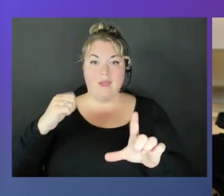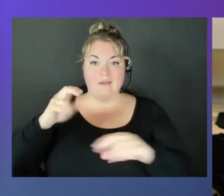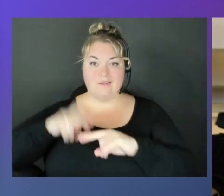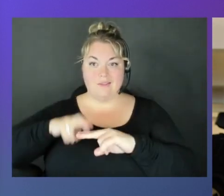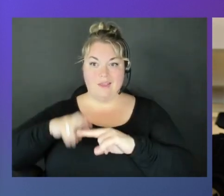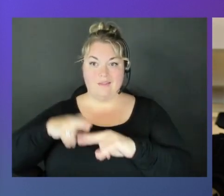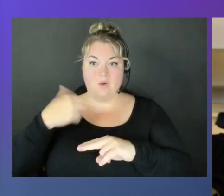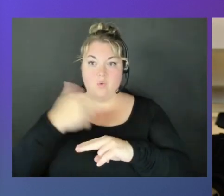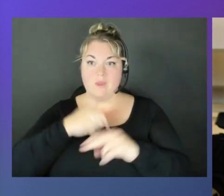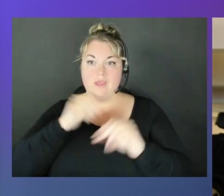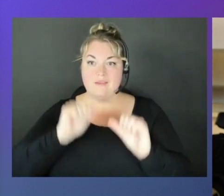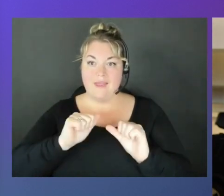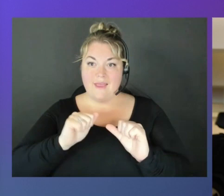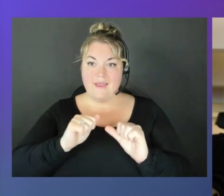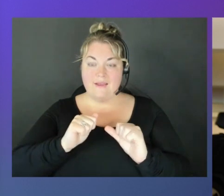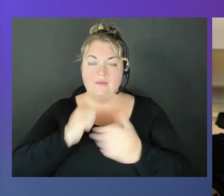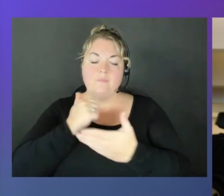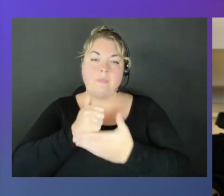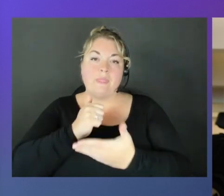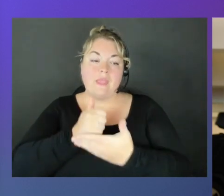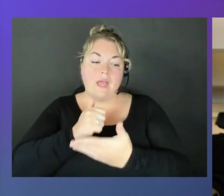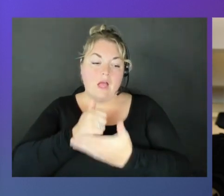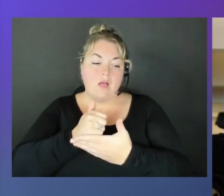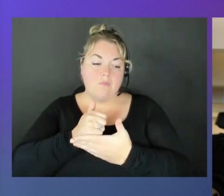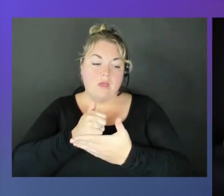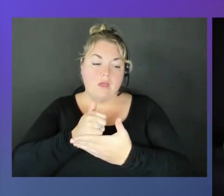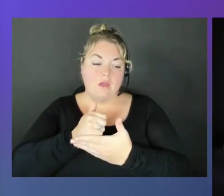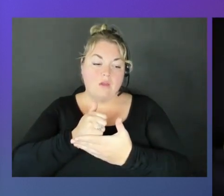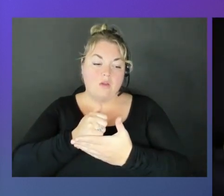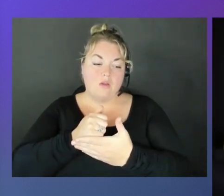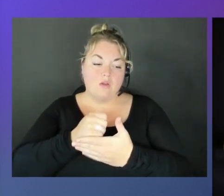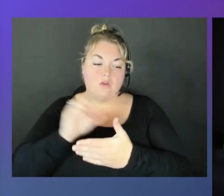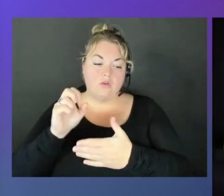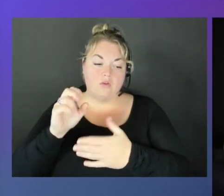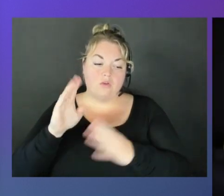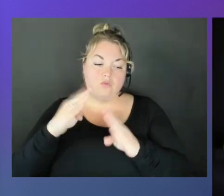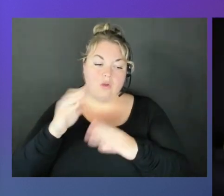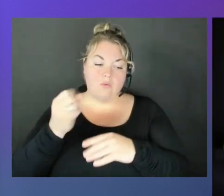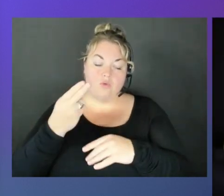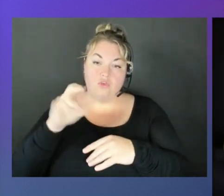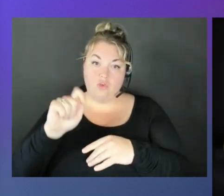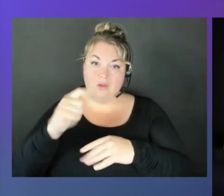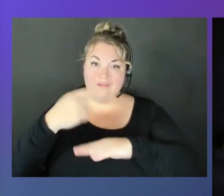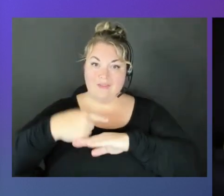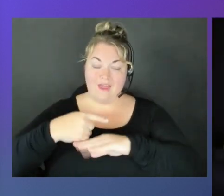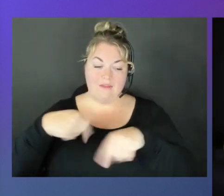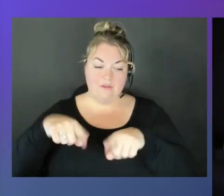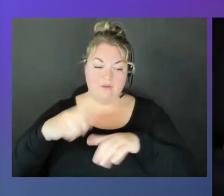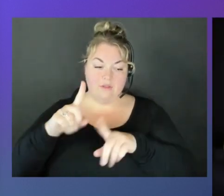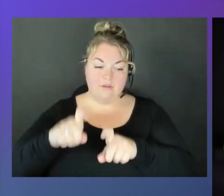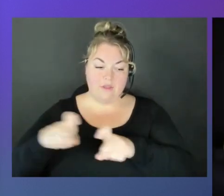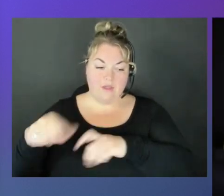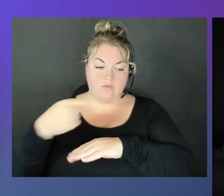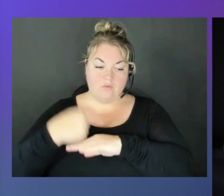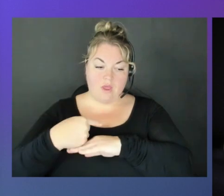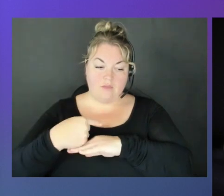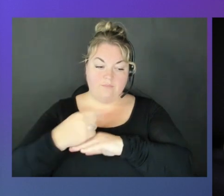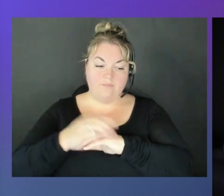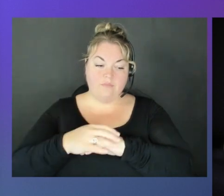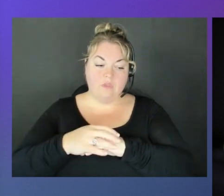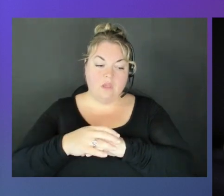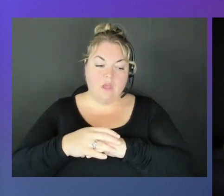can, and it helps the troubleshooting during the test drive. This, what's showing on the